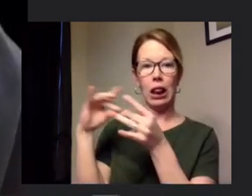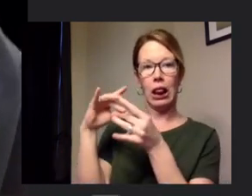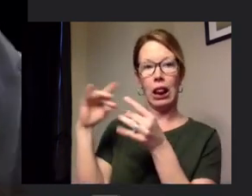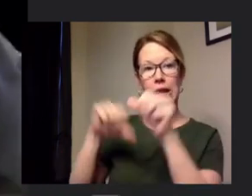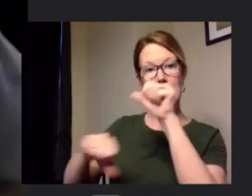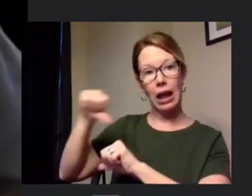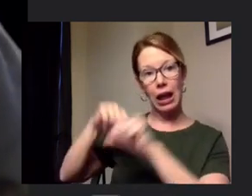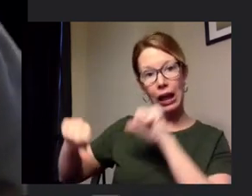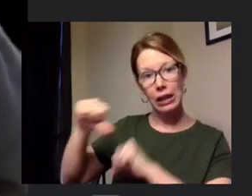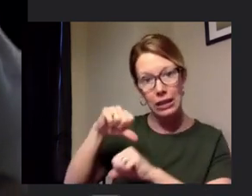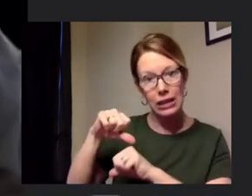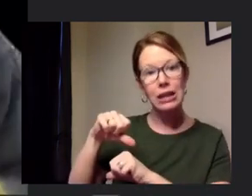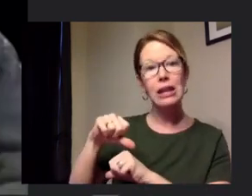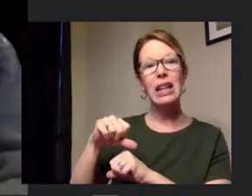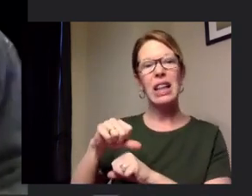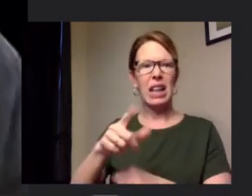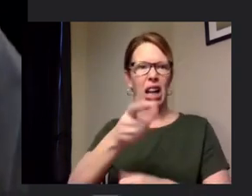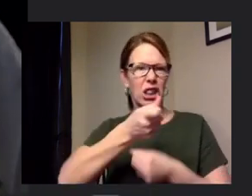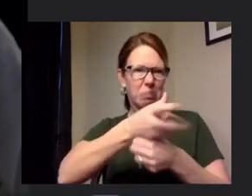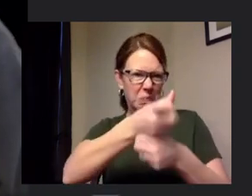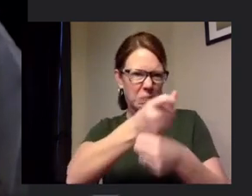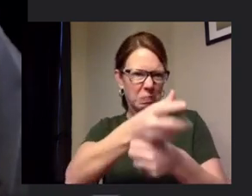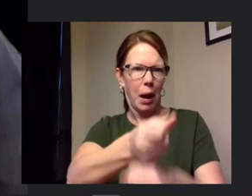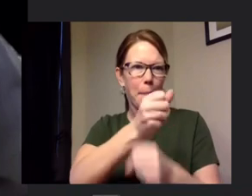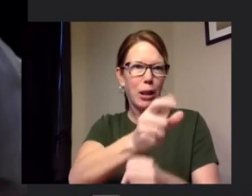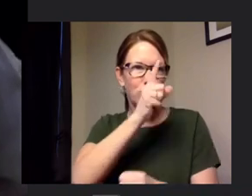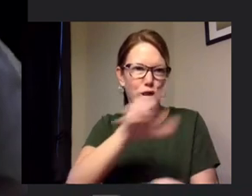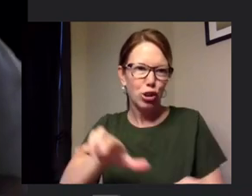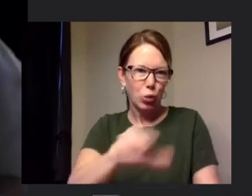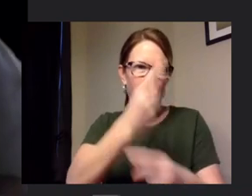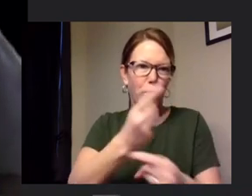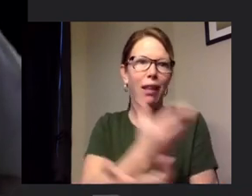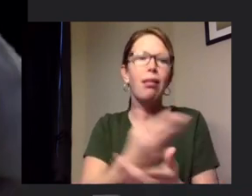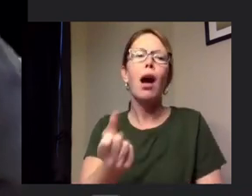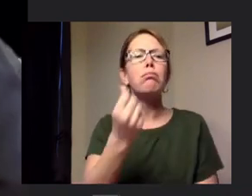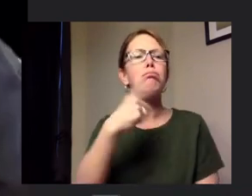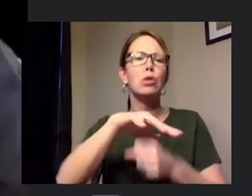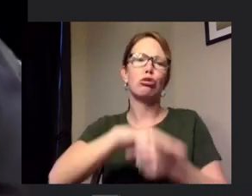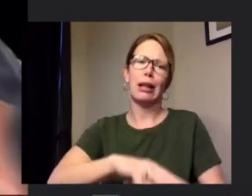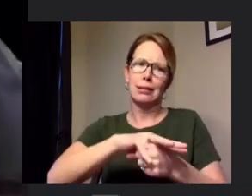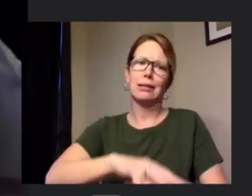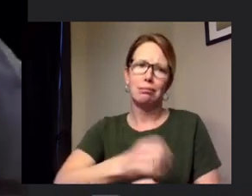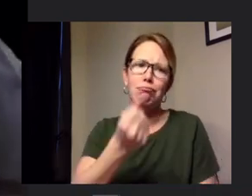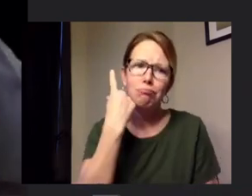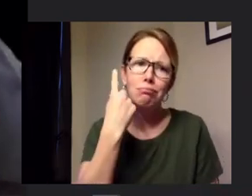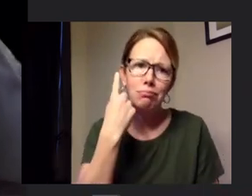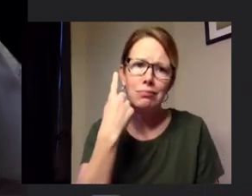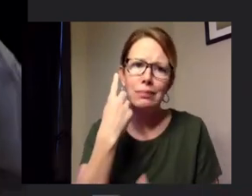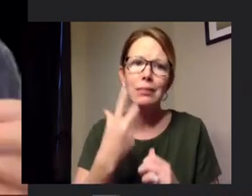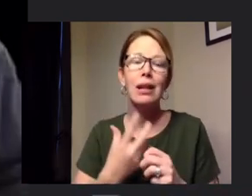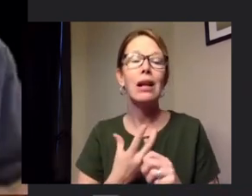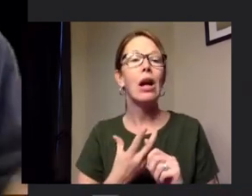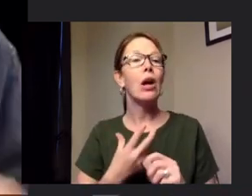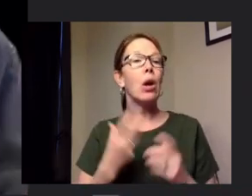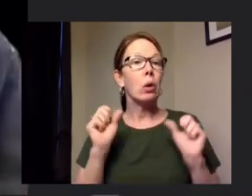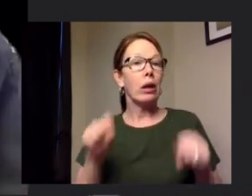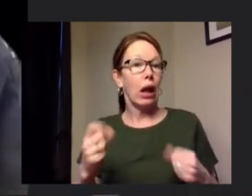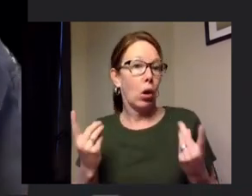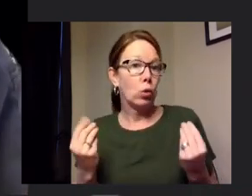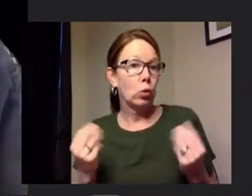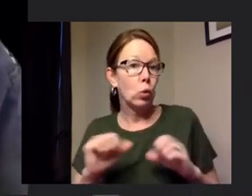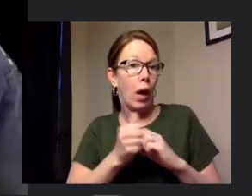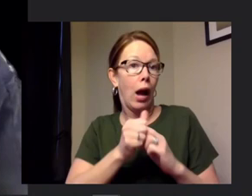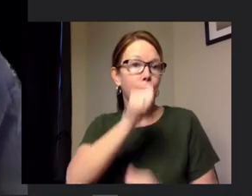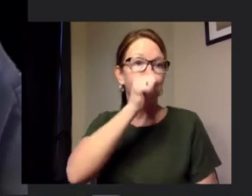and then i just you know yelled at everyone to do the right thing uh so it can get pretty stressful so some easy steps to help you cope with